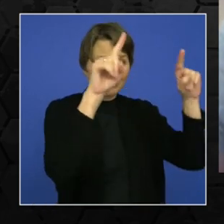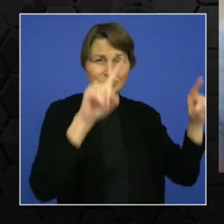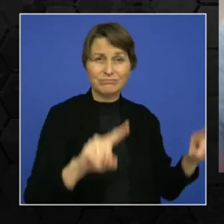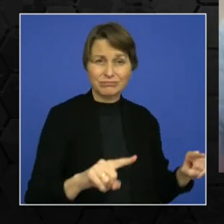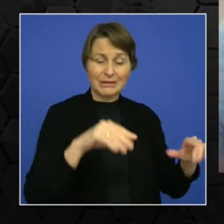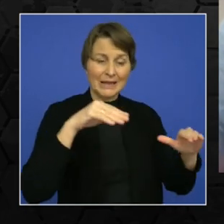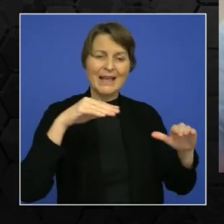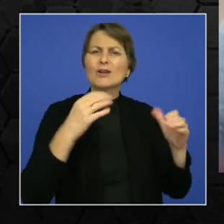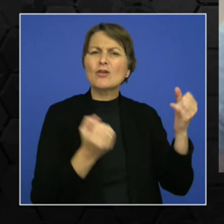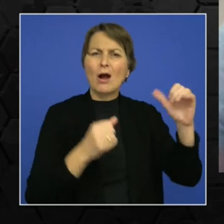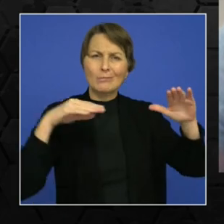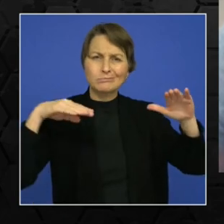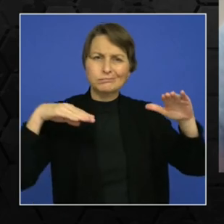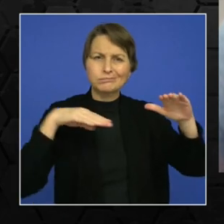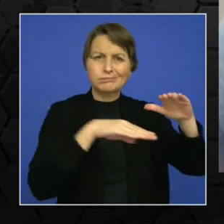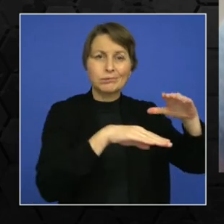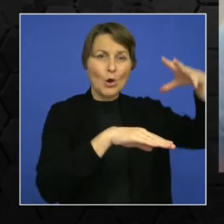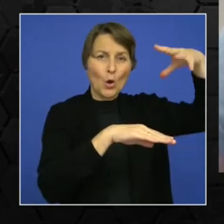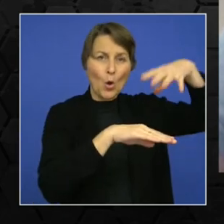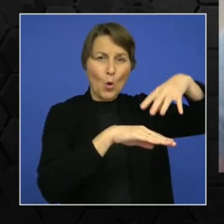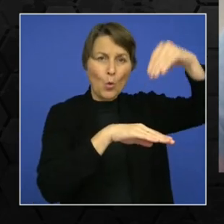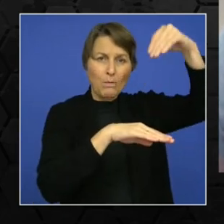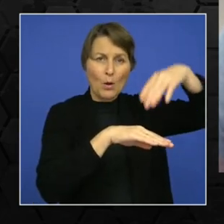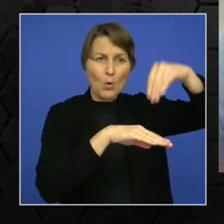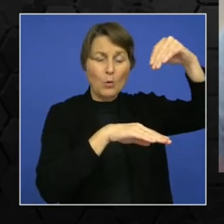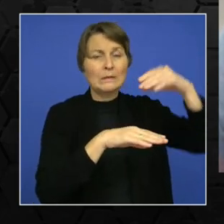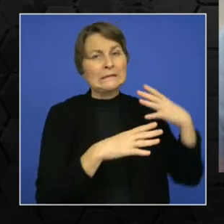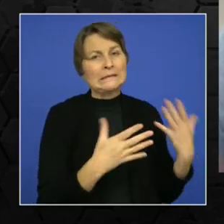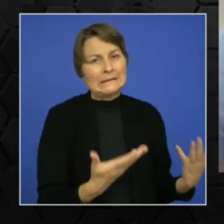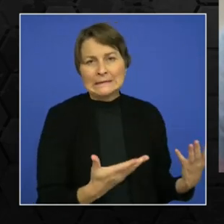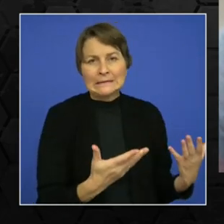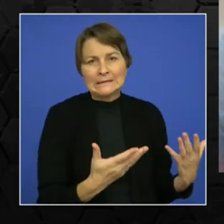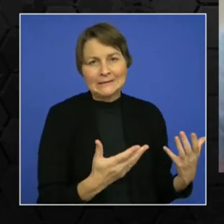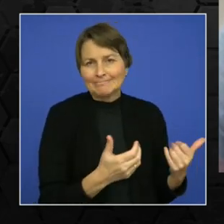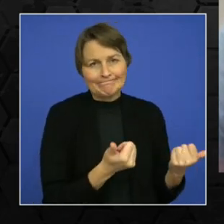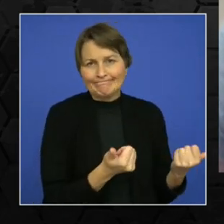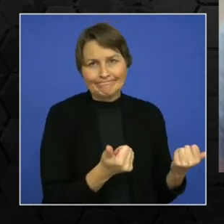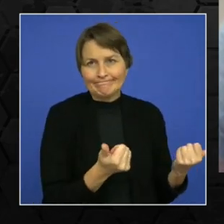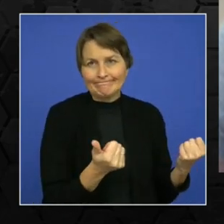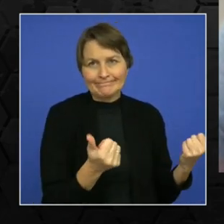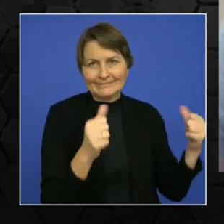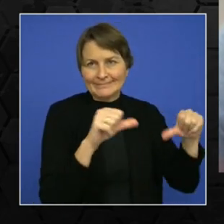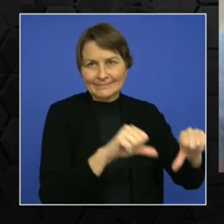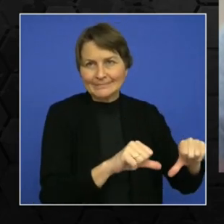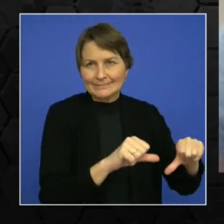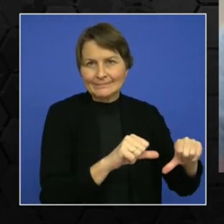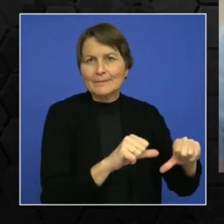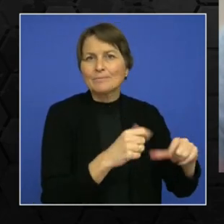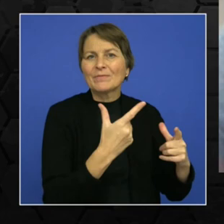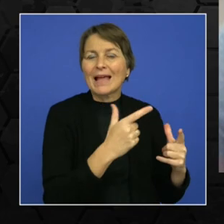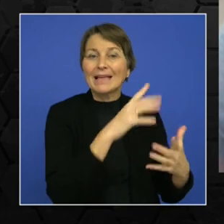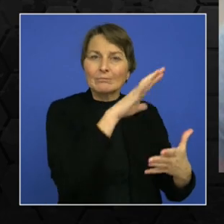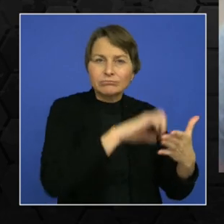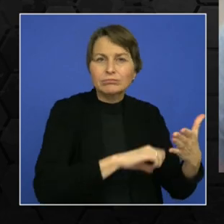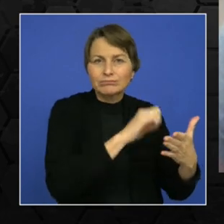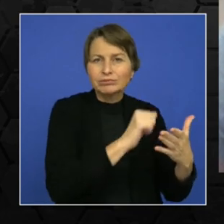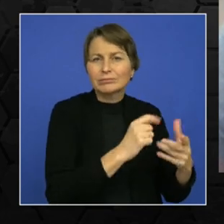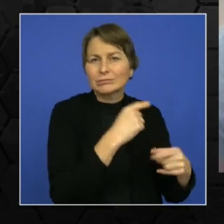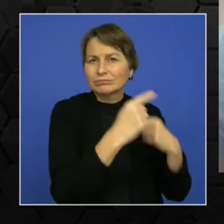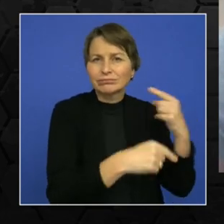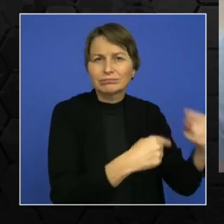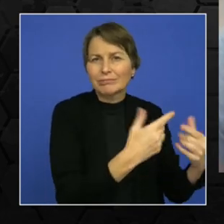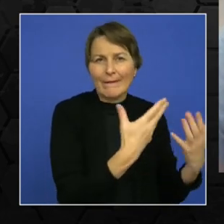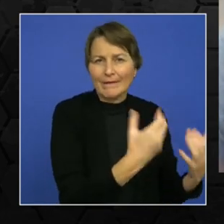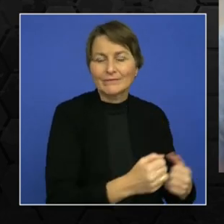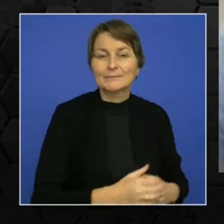is useful. Also, in India, there is a very big manual solution that we have, and that is that there are a lot of